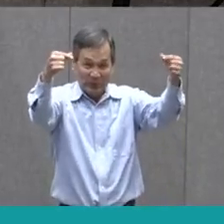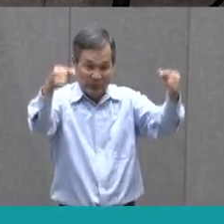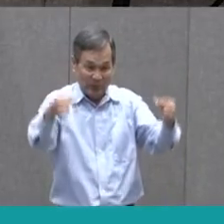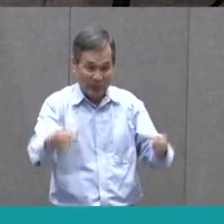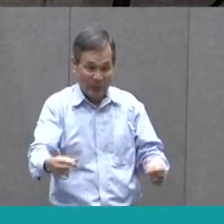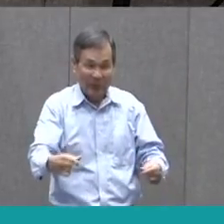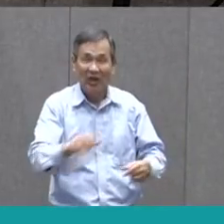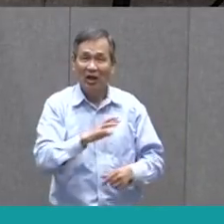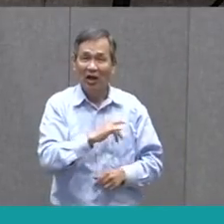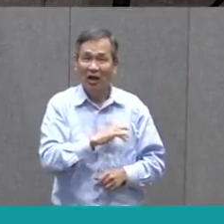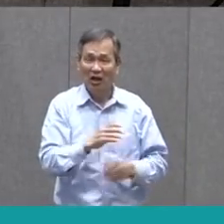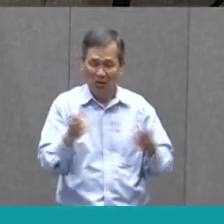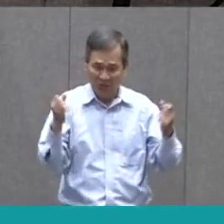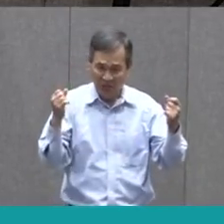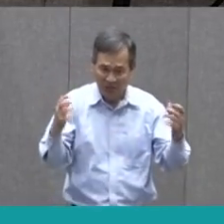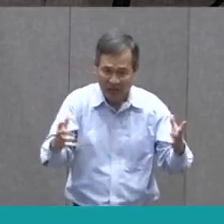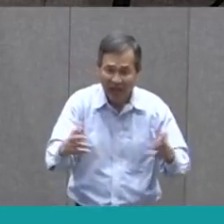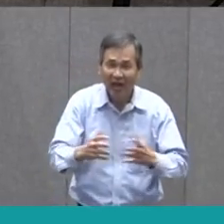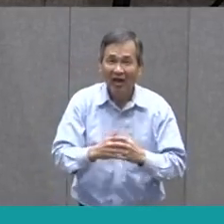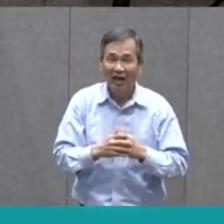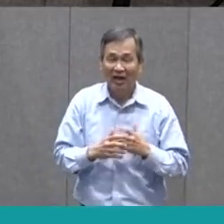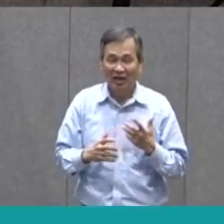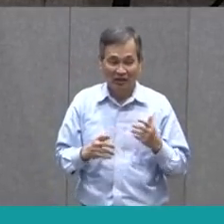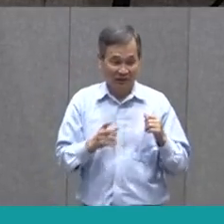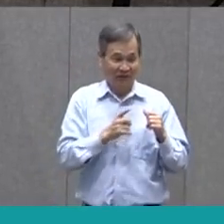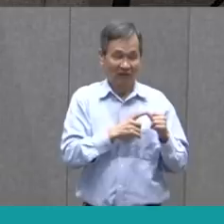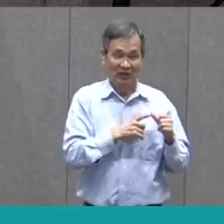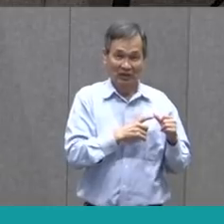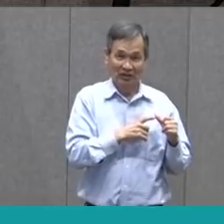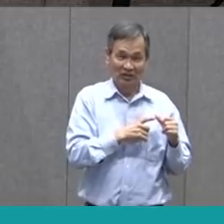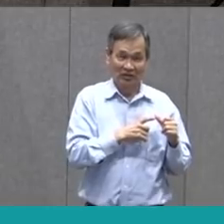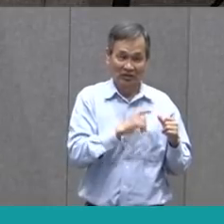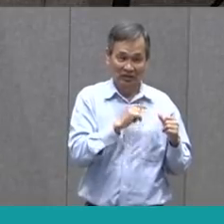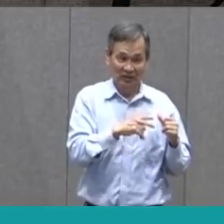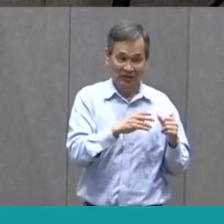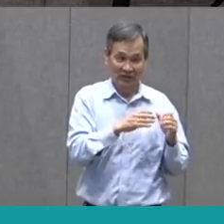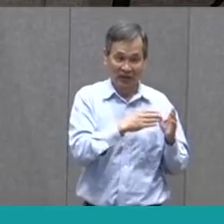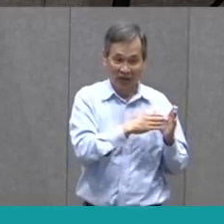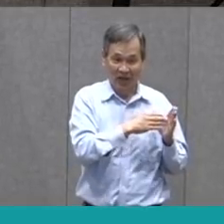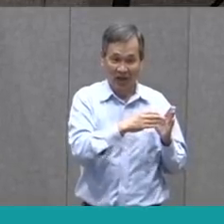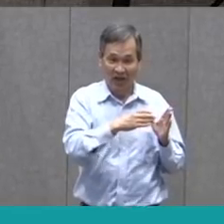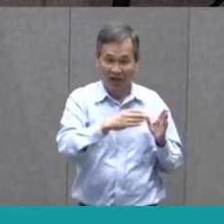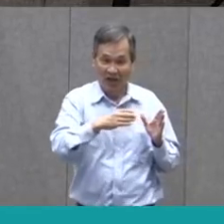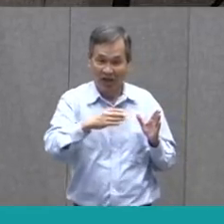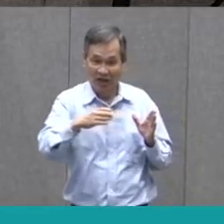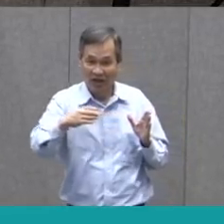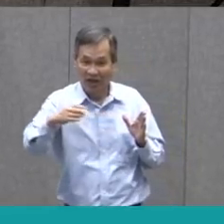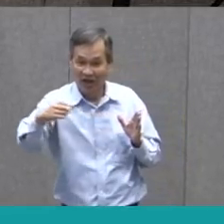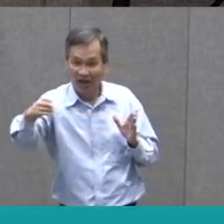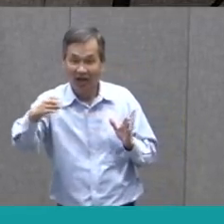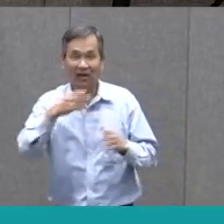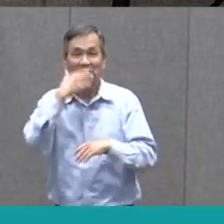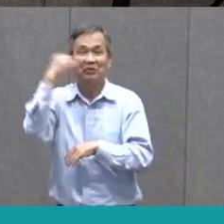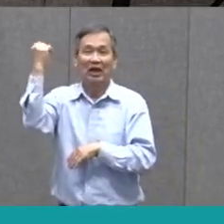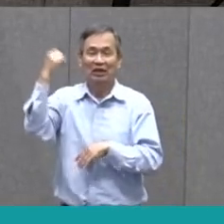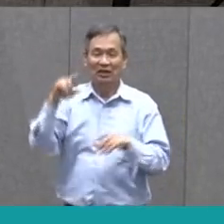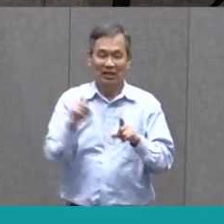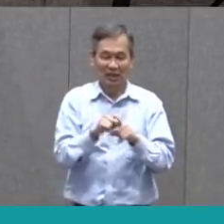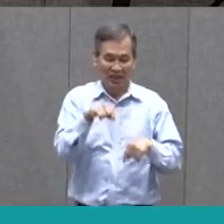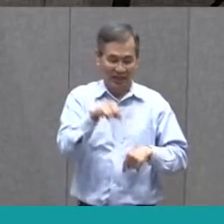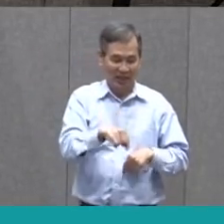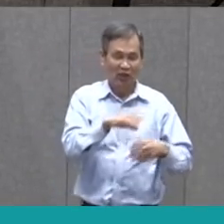of these inventions that happened after the first invention. They kept making them better, much like in our story that we read.